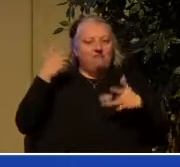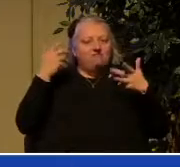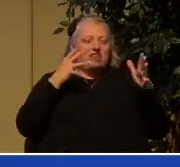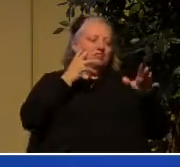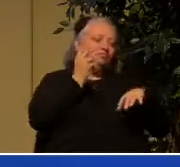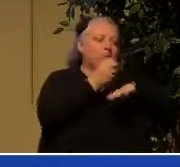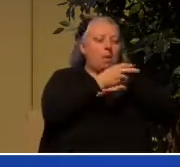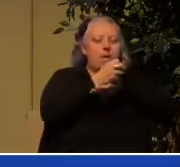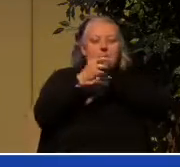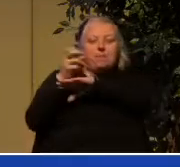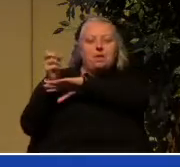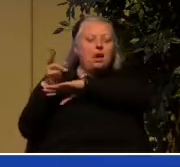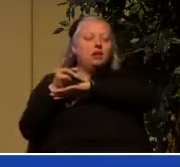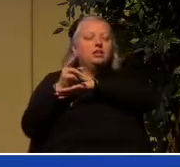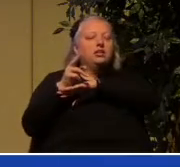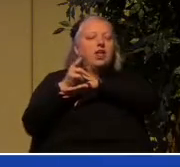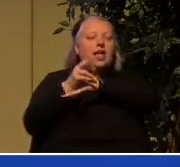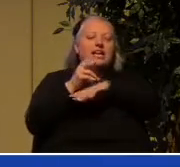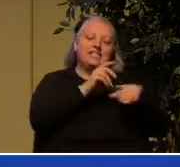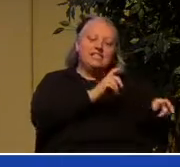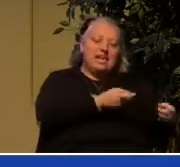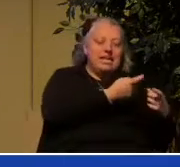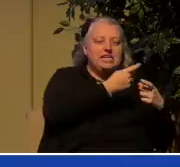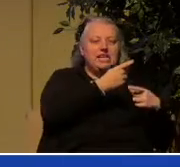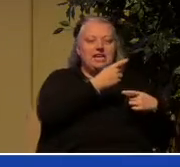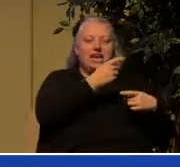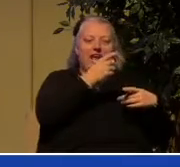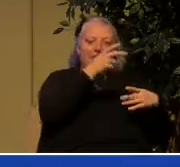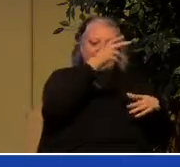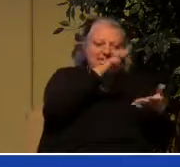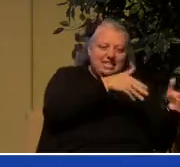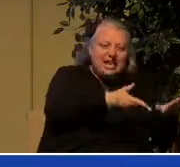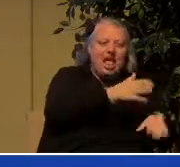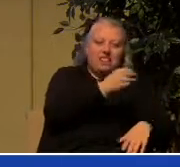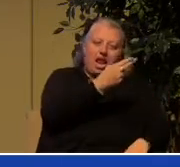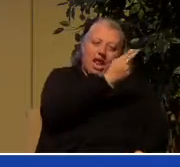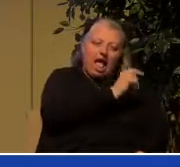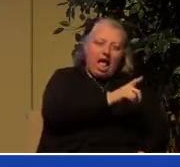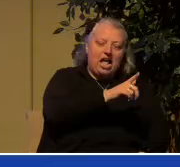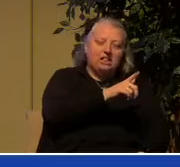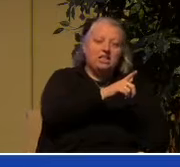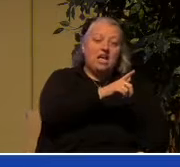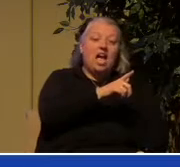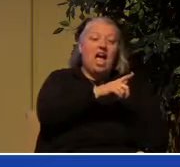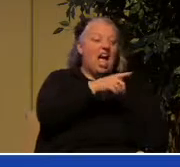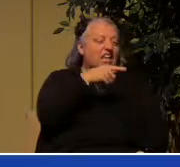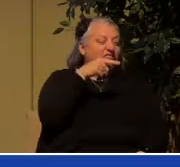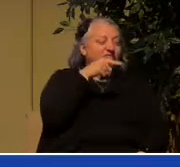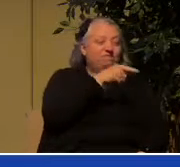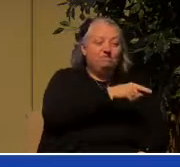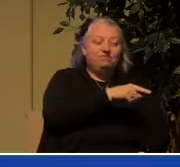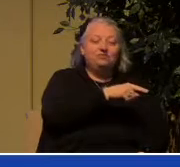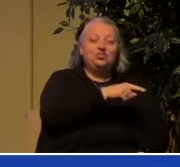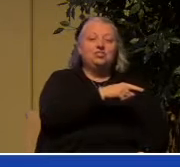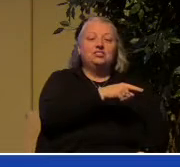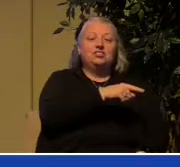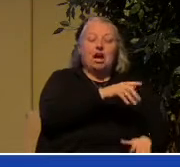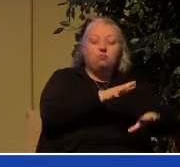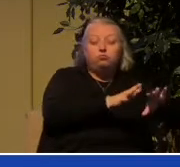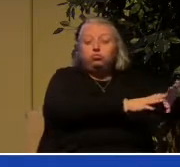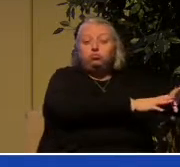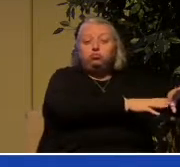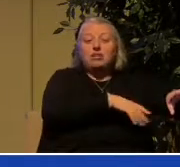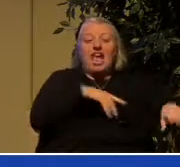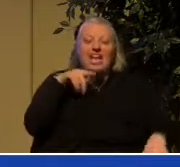of which will be thrown into the lake of fire so that God's people can live forever in a glory they cannot yet begin to imagine